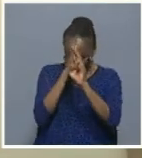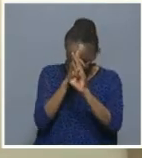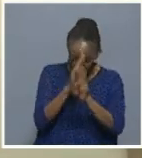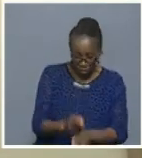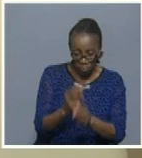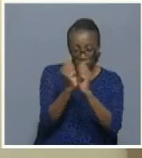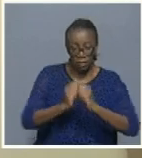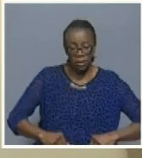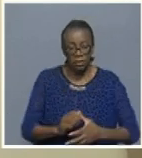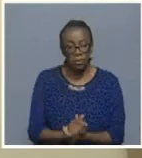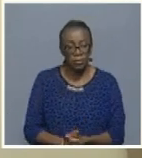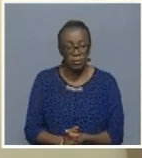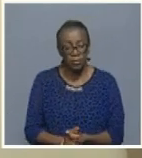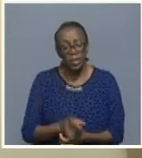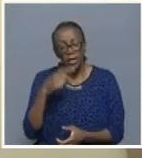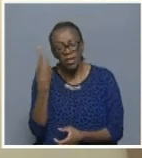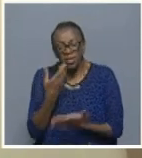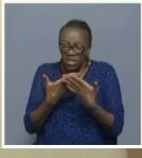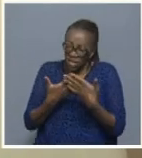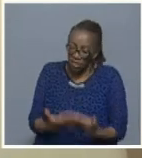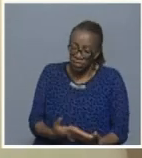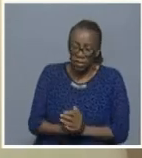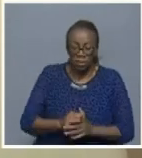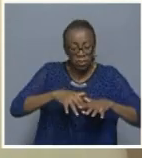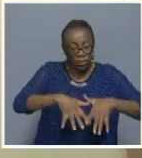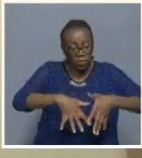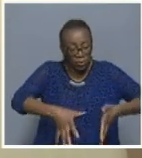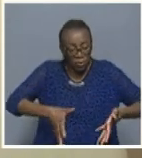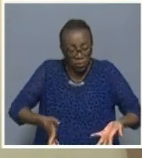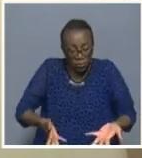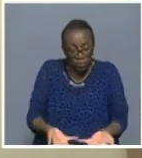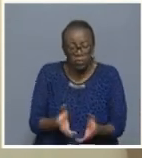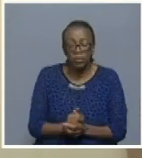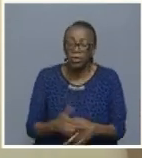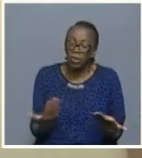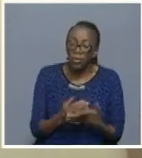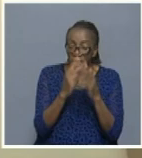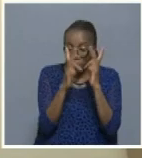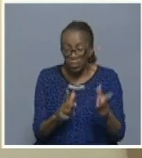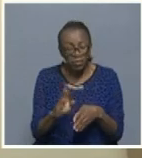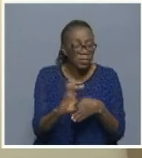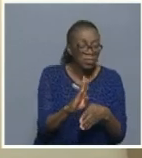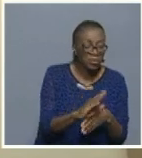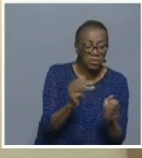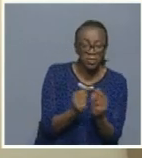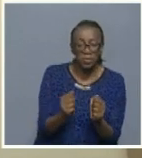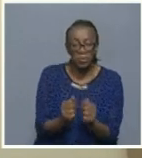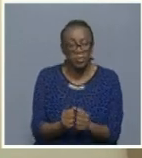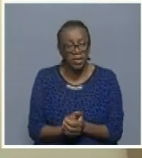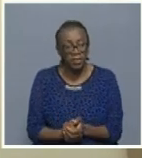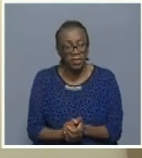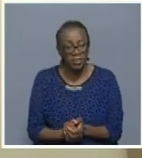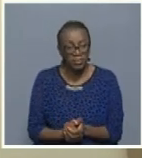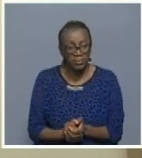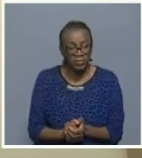rural areas where people still are busy with the traditional beers which